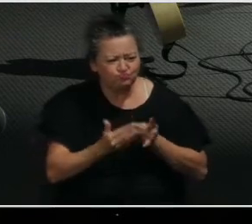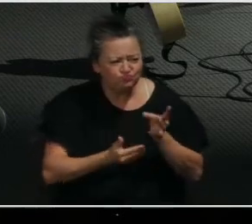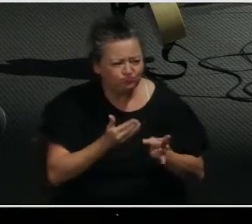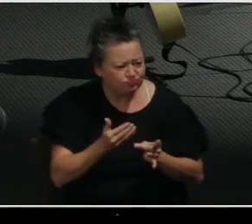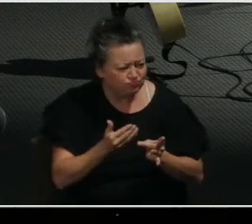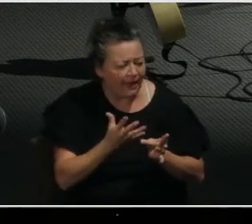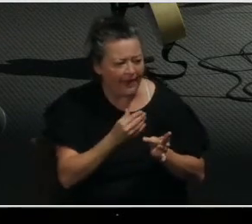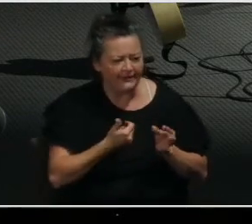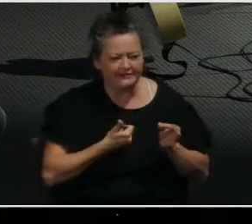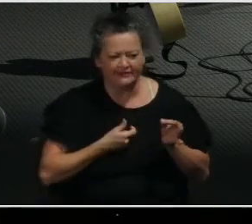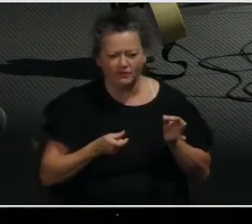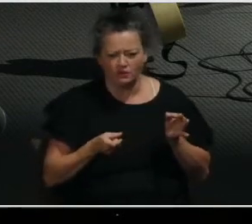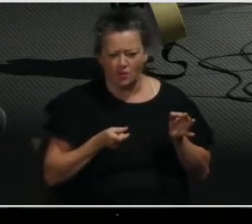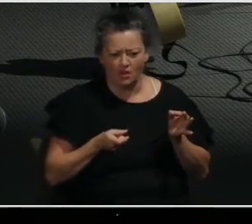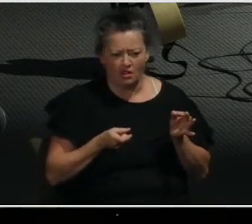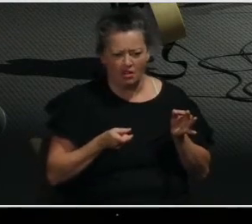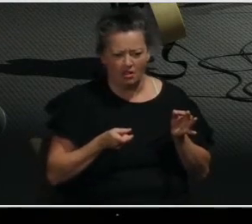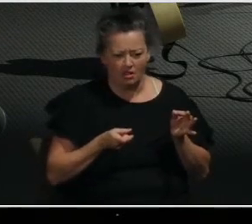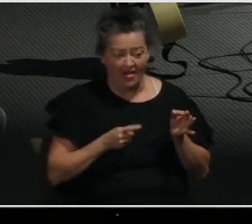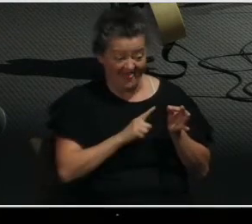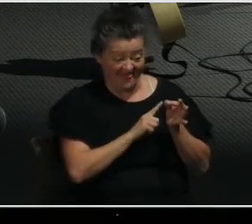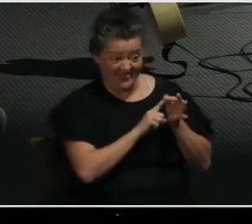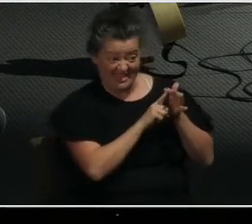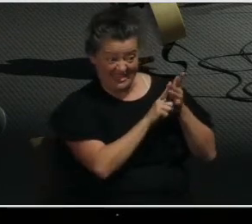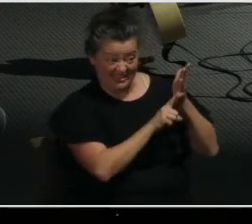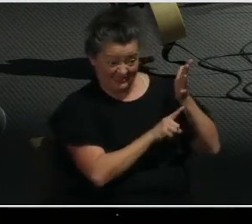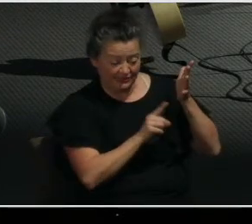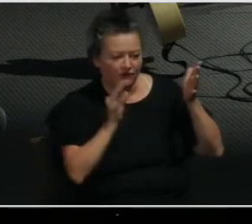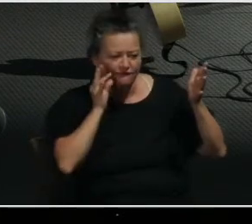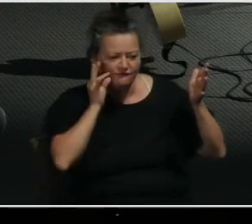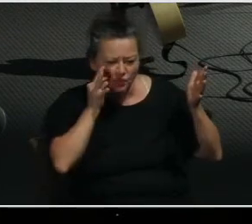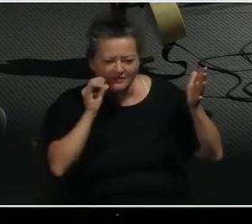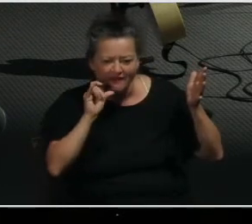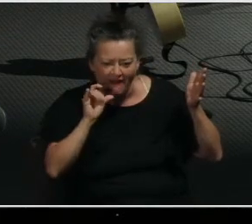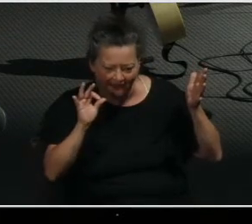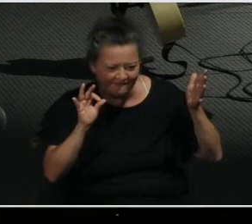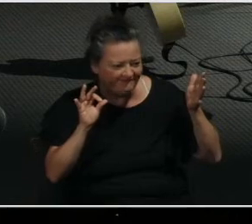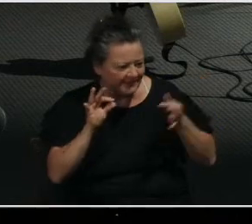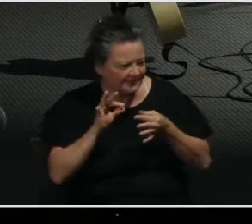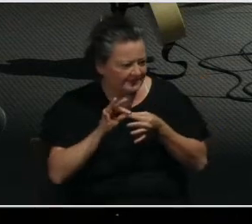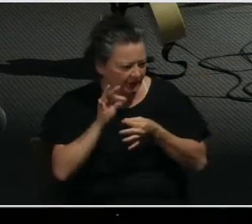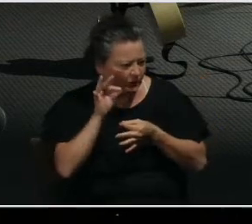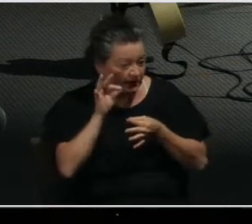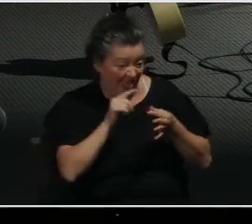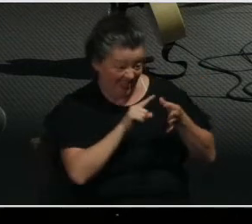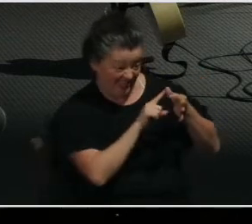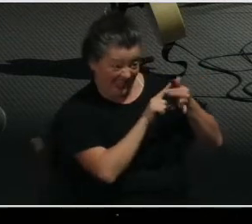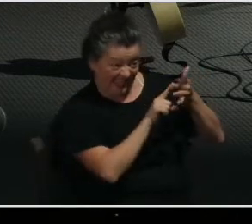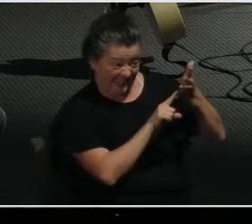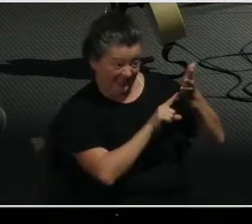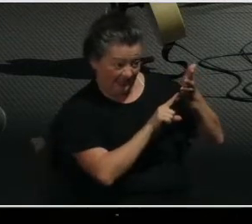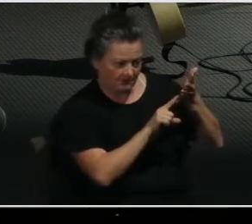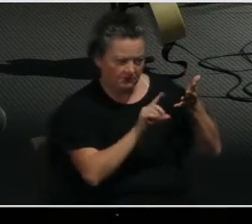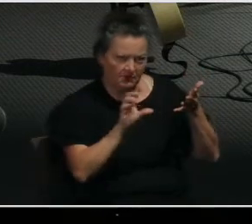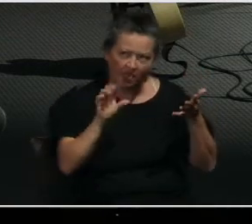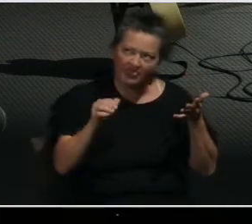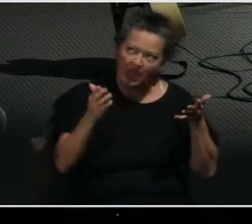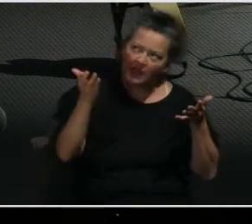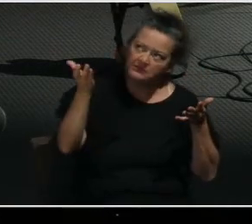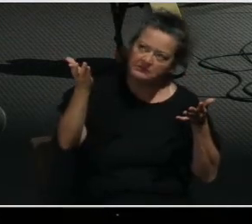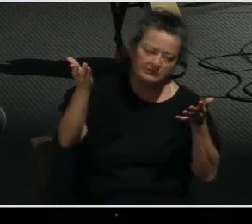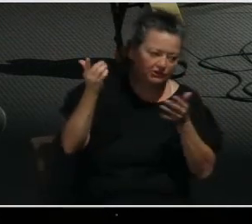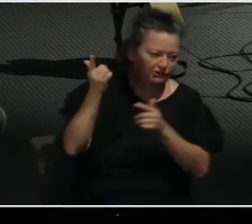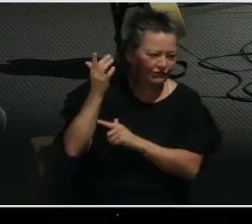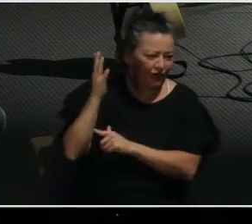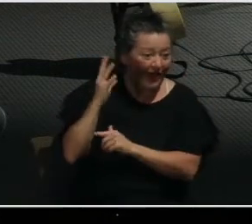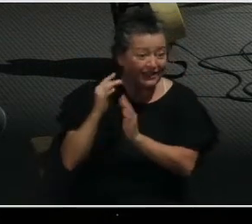and self-control. And all of these fruits are found in the character of God himself and in Jesus when he